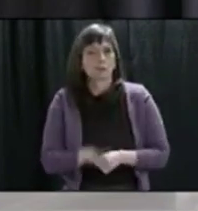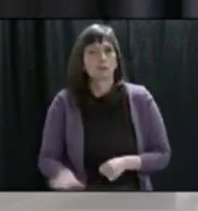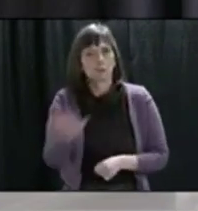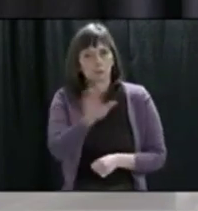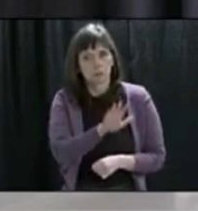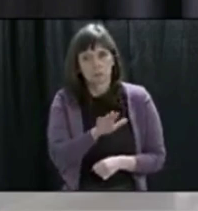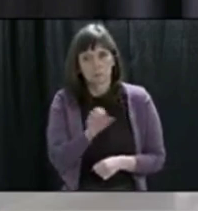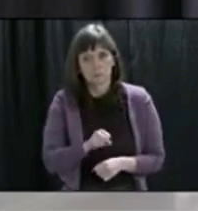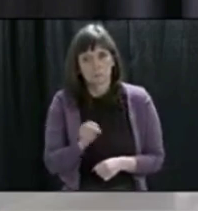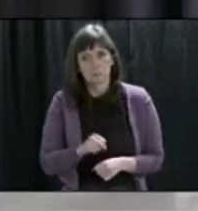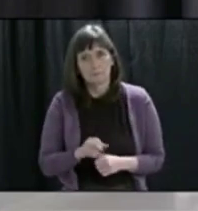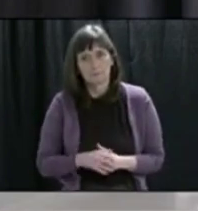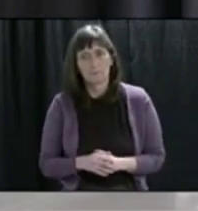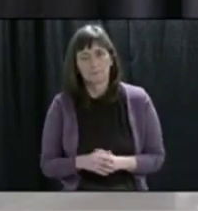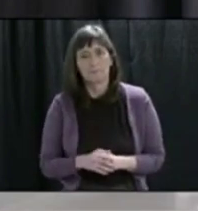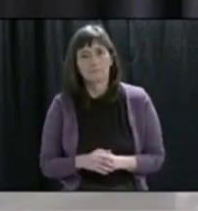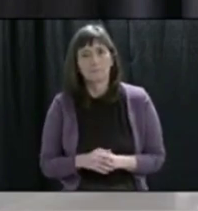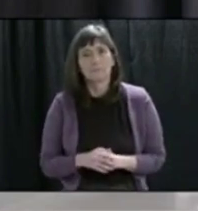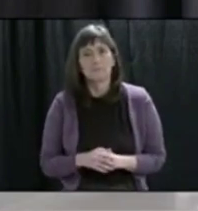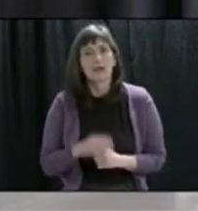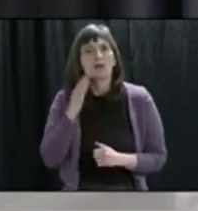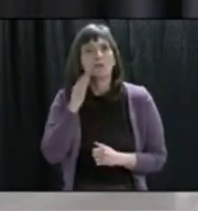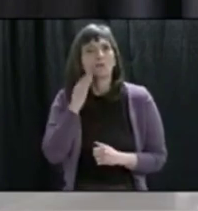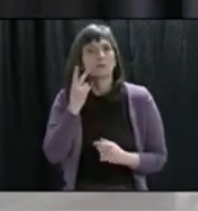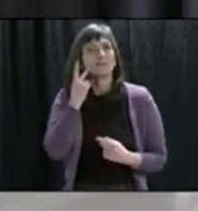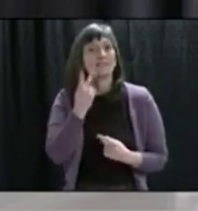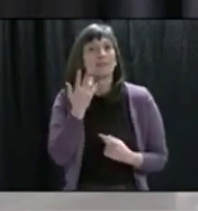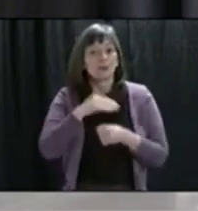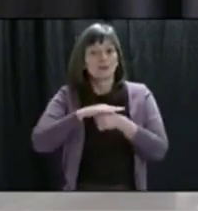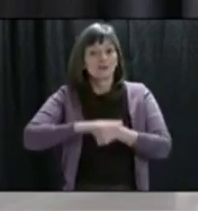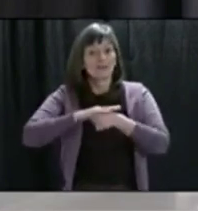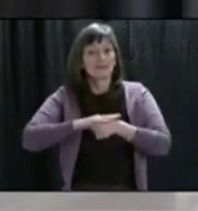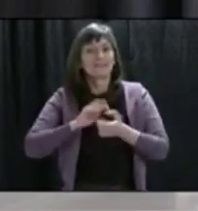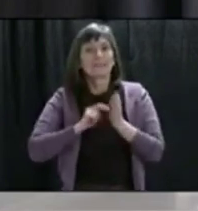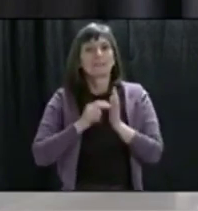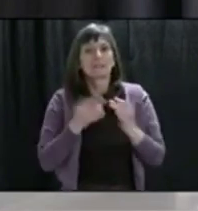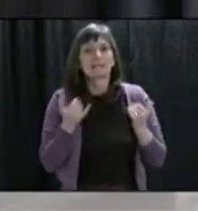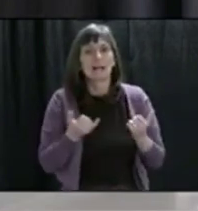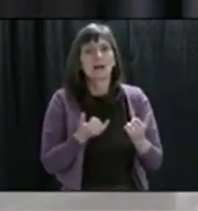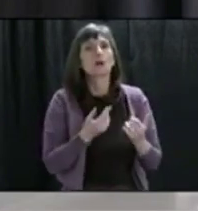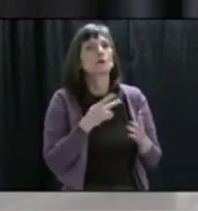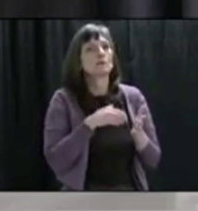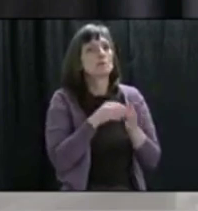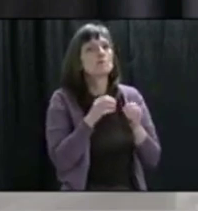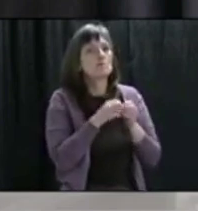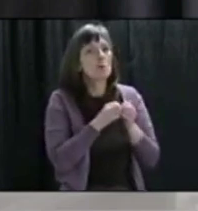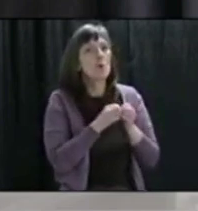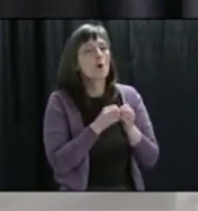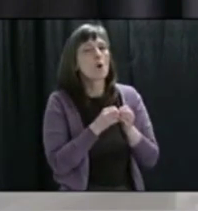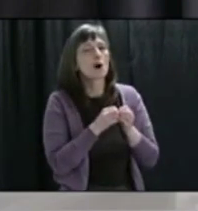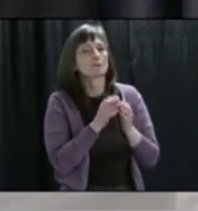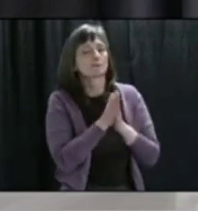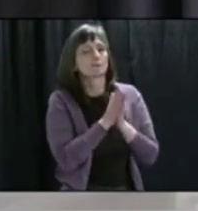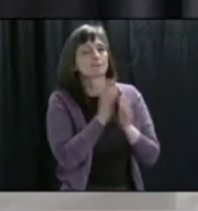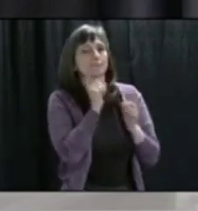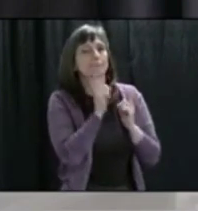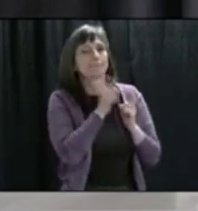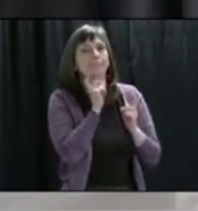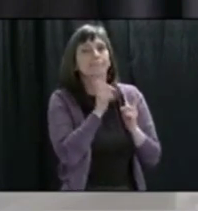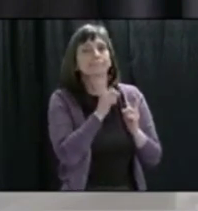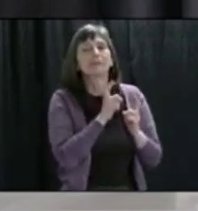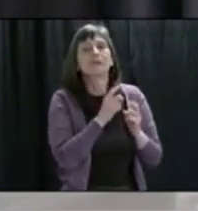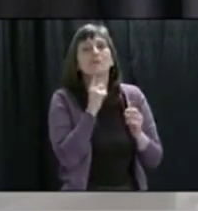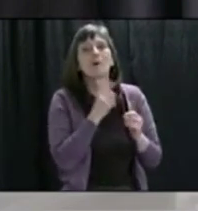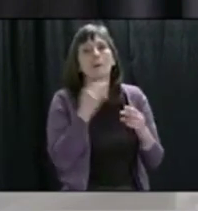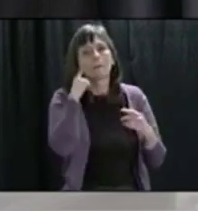from our support through the mental health work and workers that we have. There is a warm line. It's 1